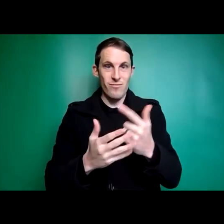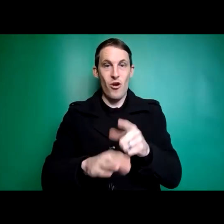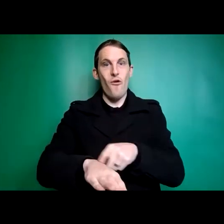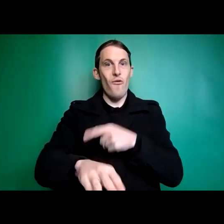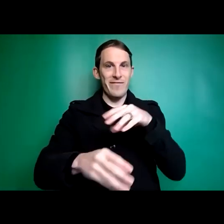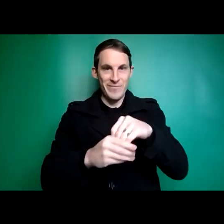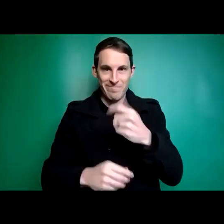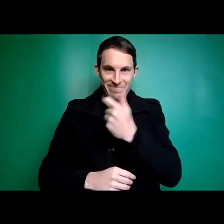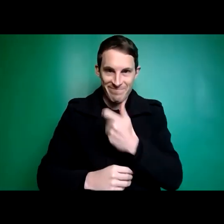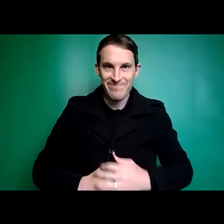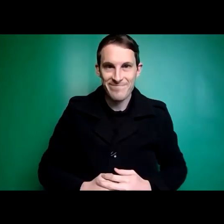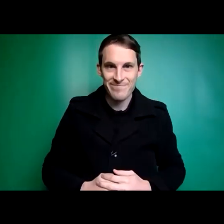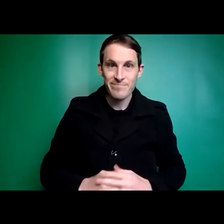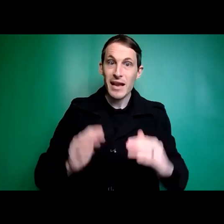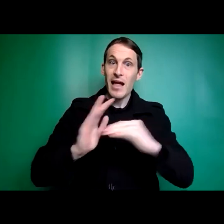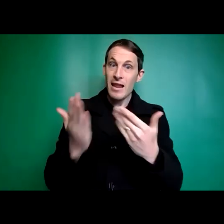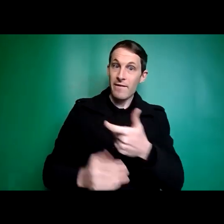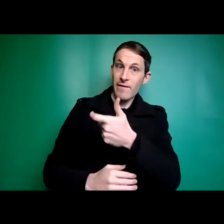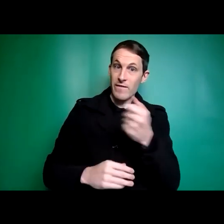with the panel